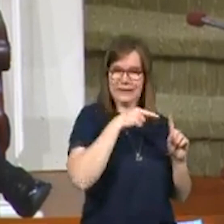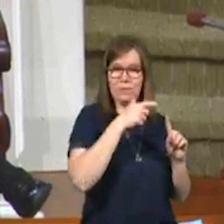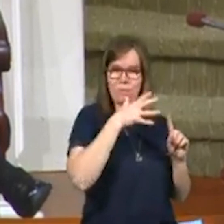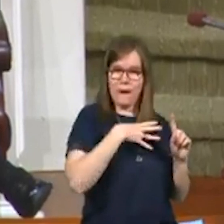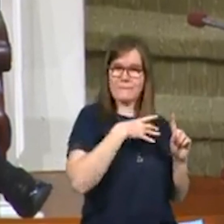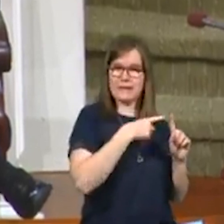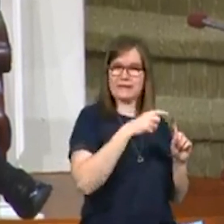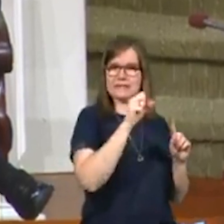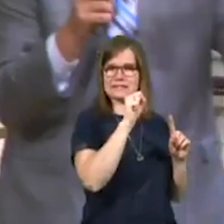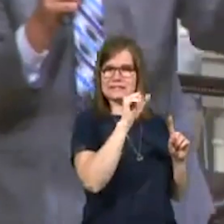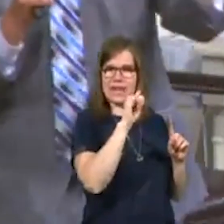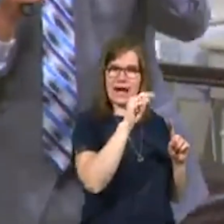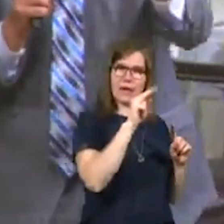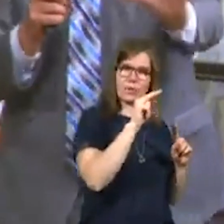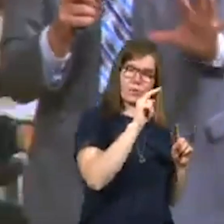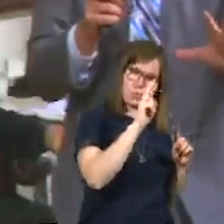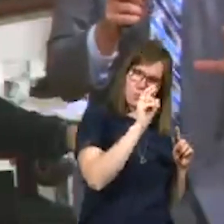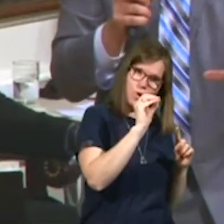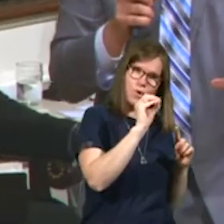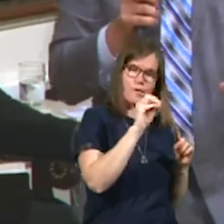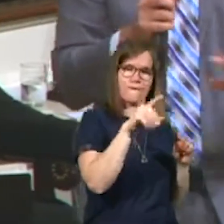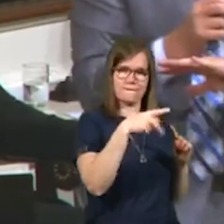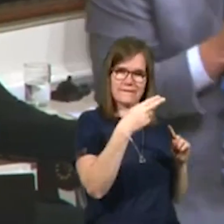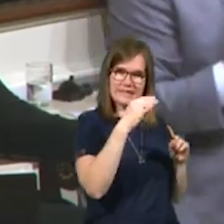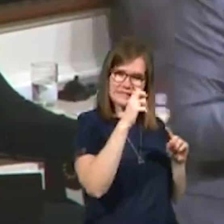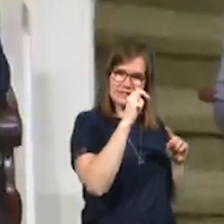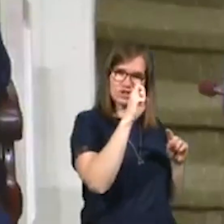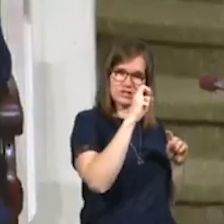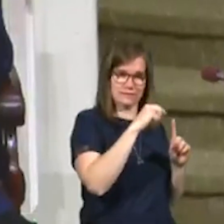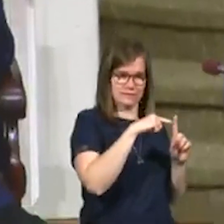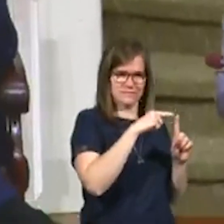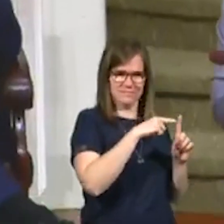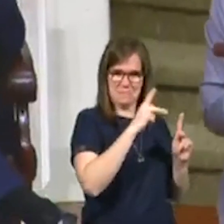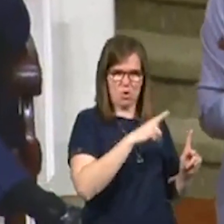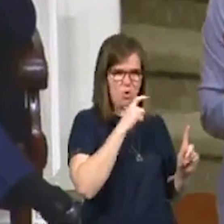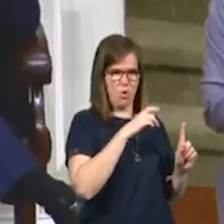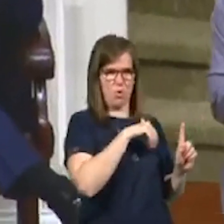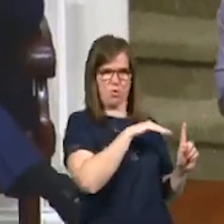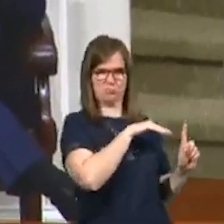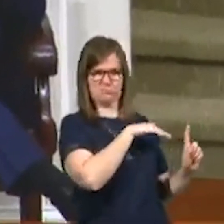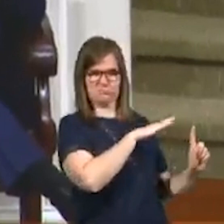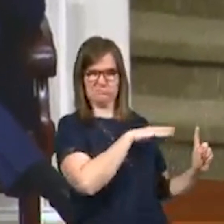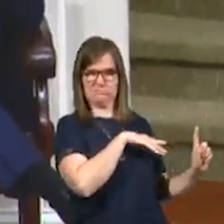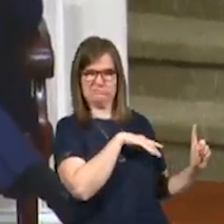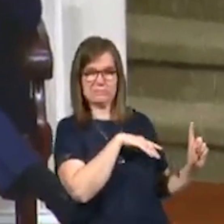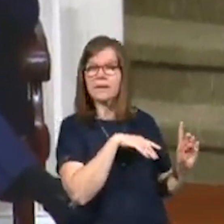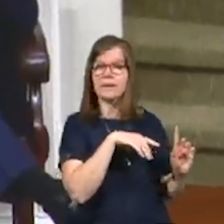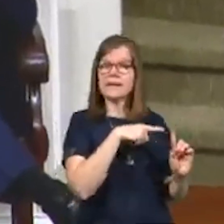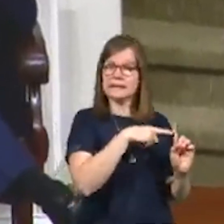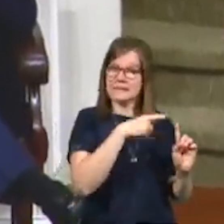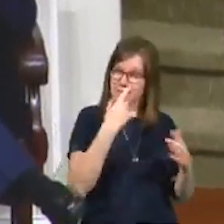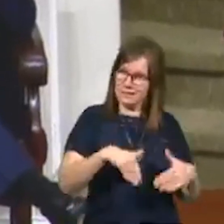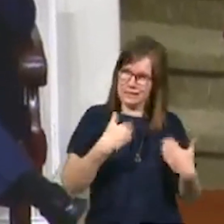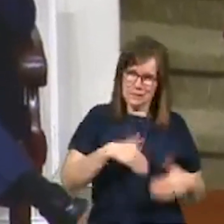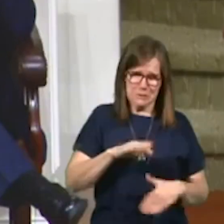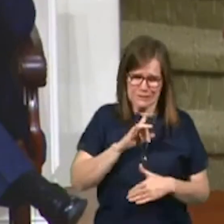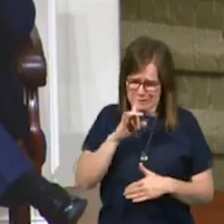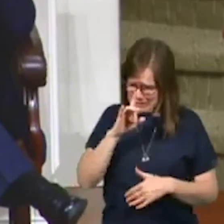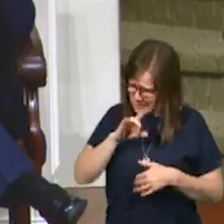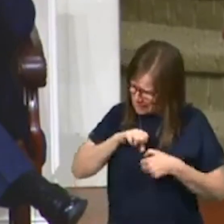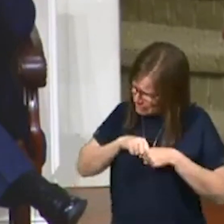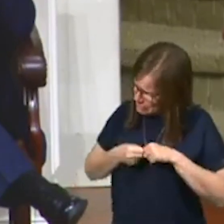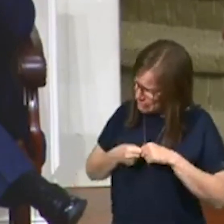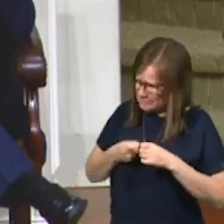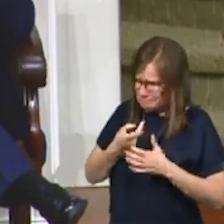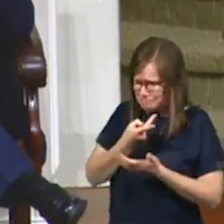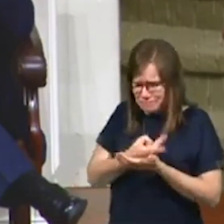Syrophoenician, this outcast. This was the greatest need of her life. She was desperate. She